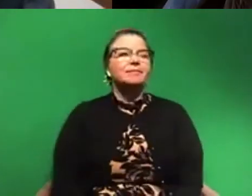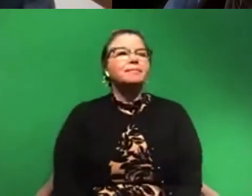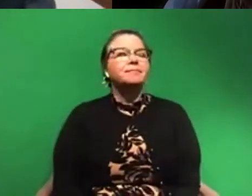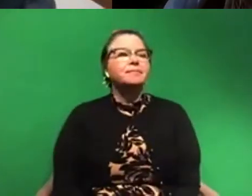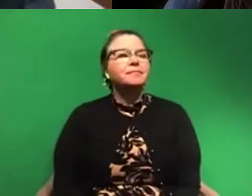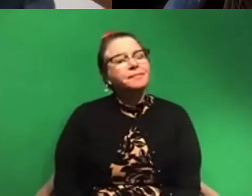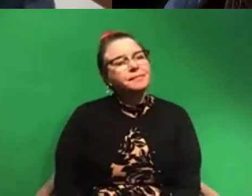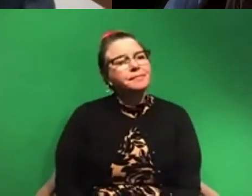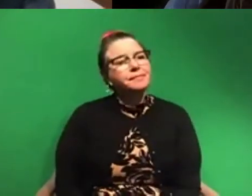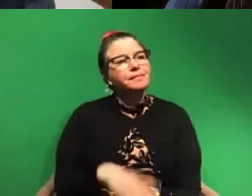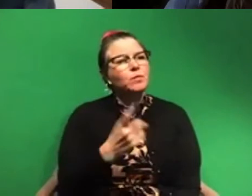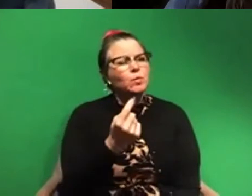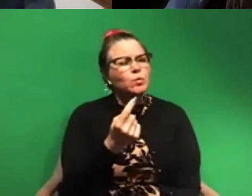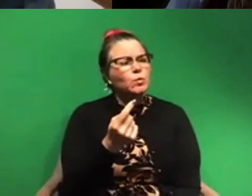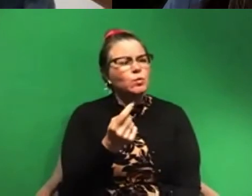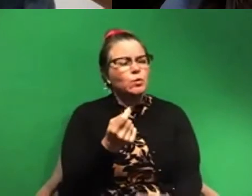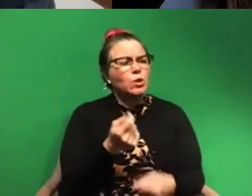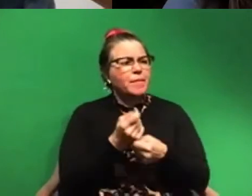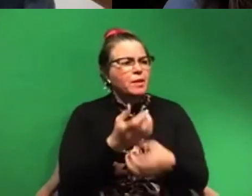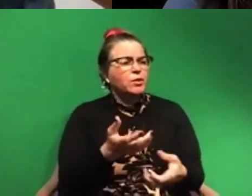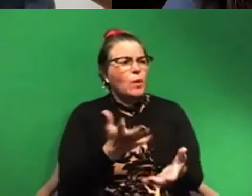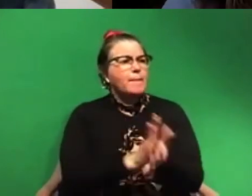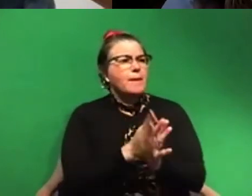you want to become a marine biologist when you were young?